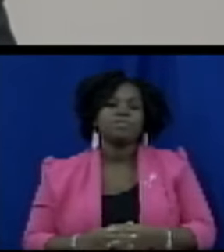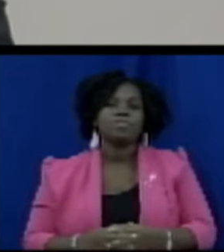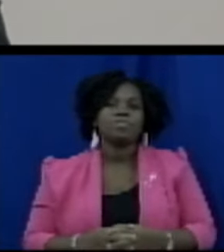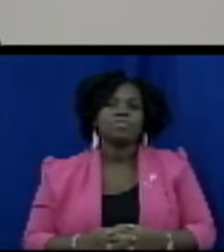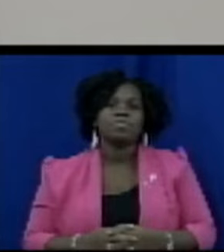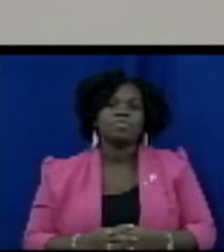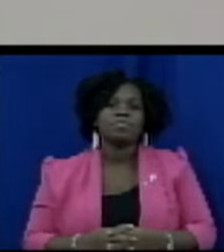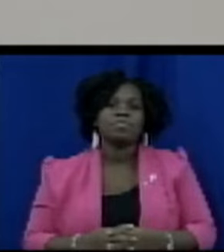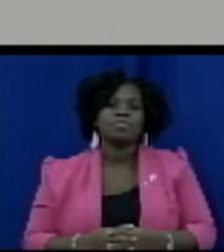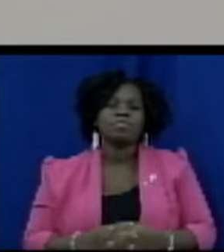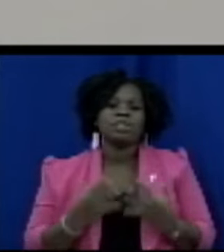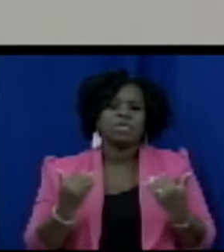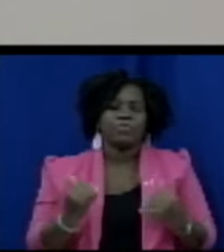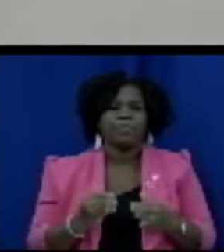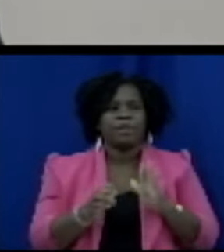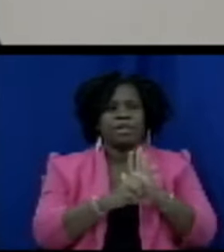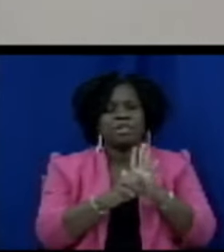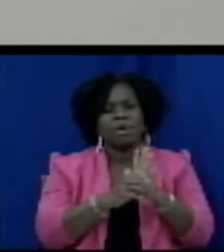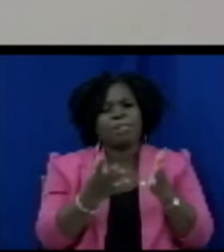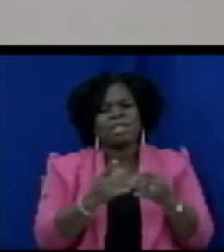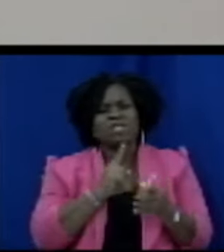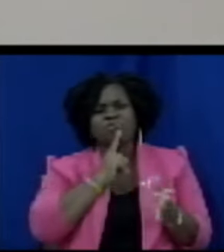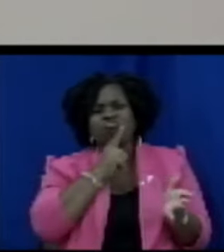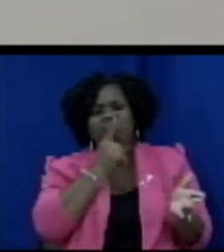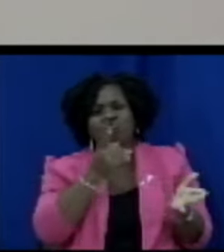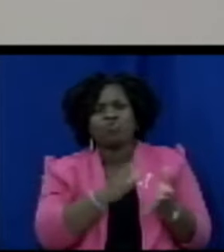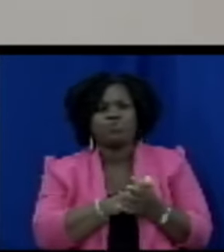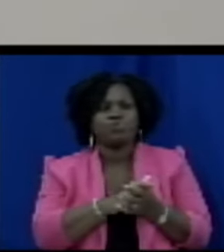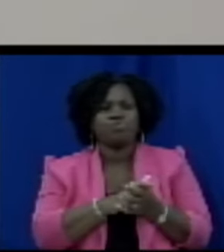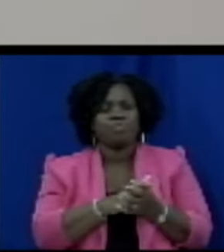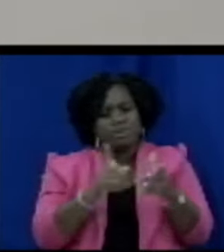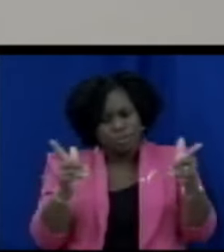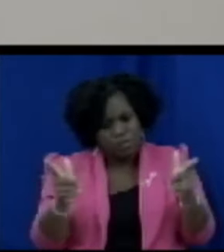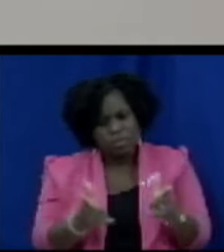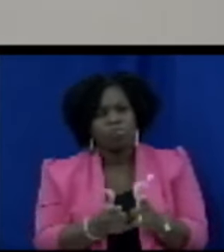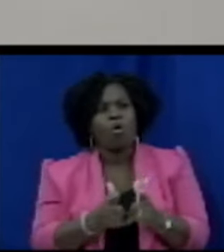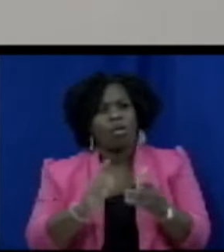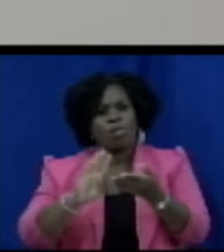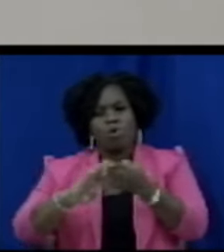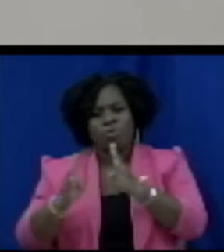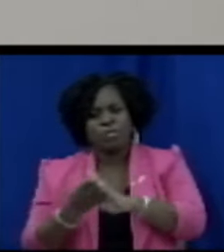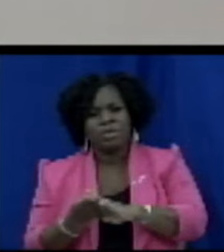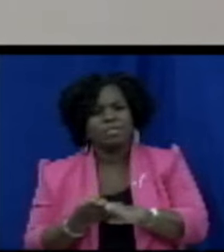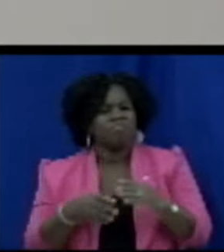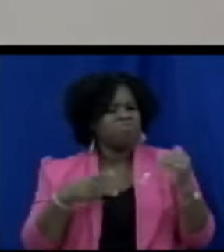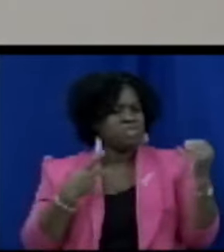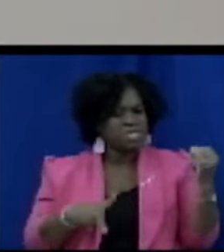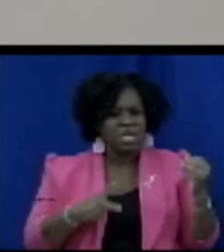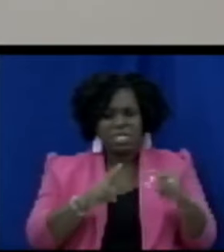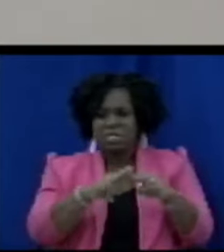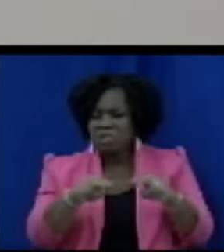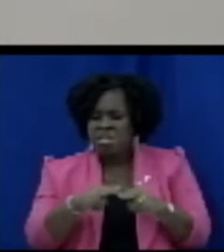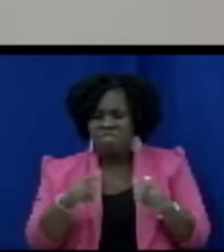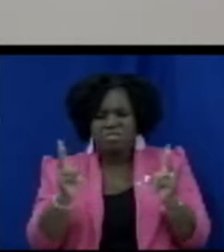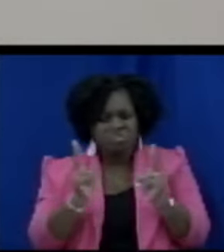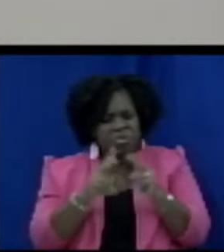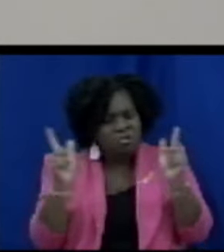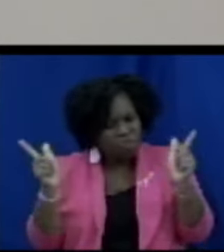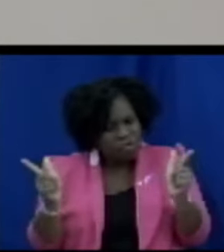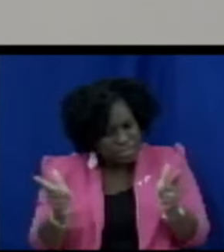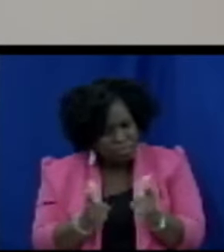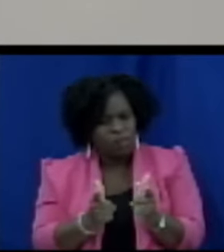let's look at it by way of example let's be practical small community St. Kitts and Nevis relatively speaking is very small